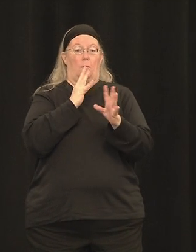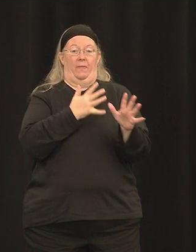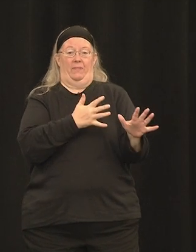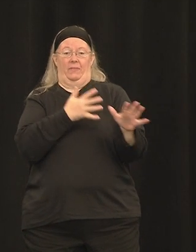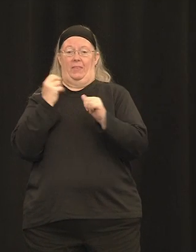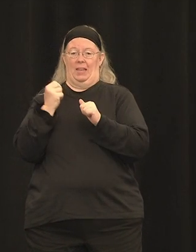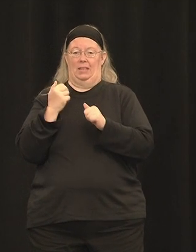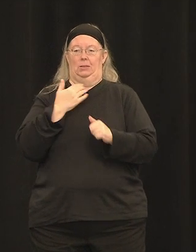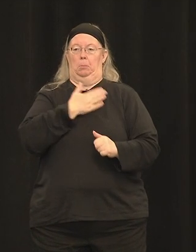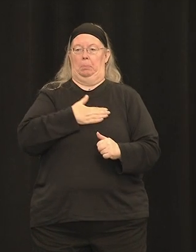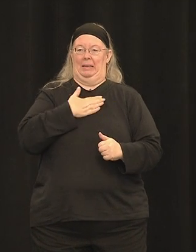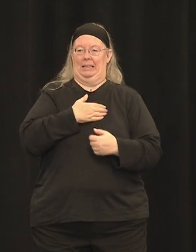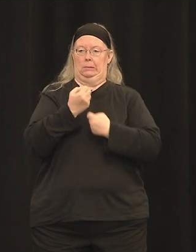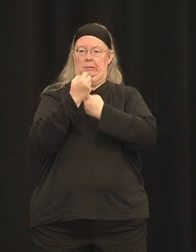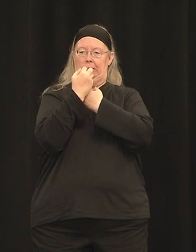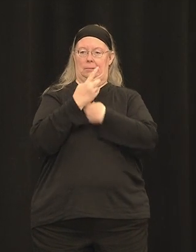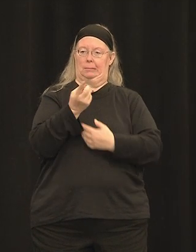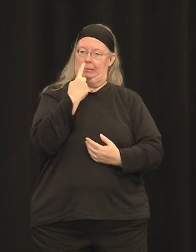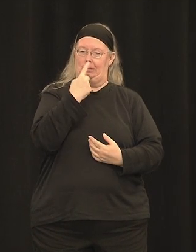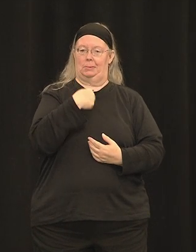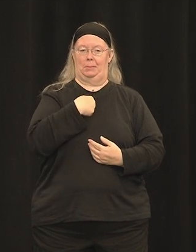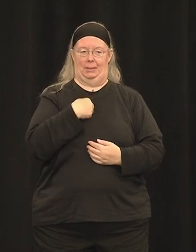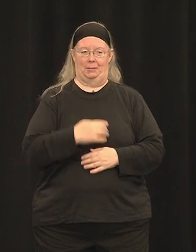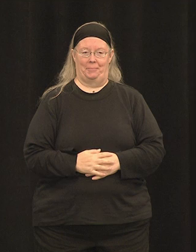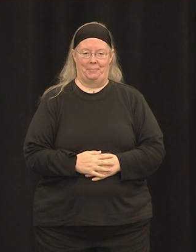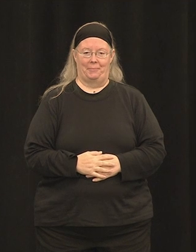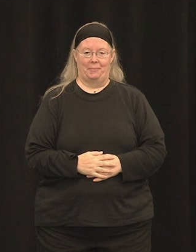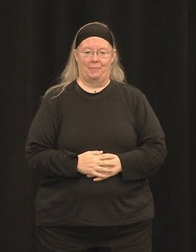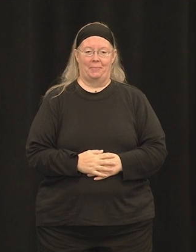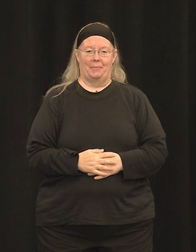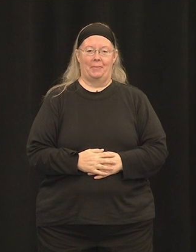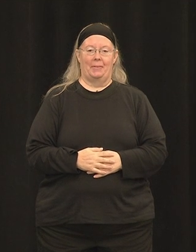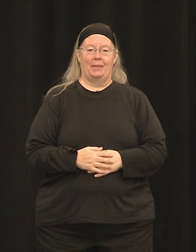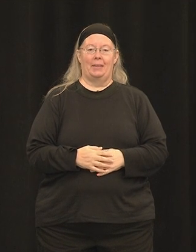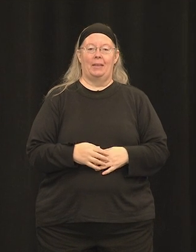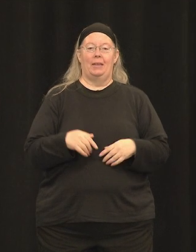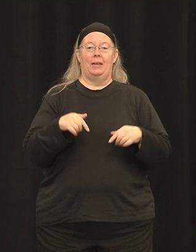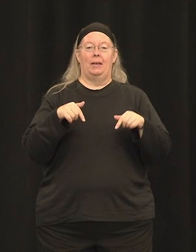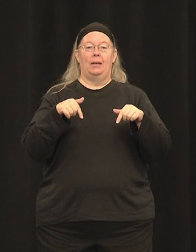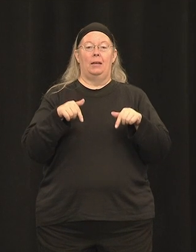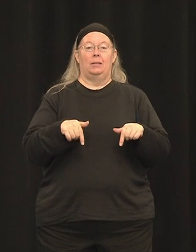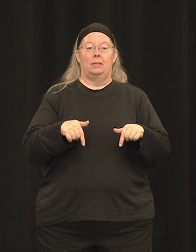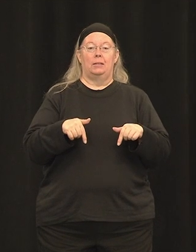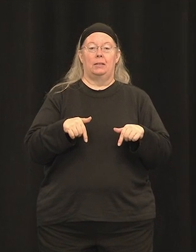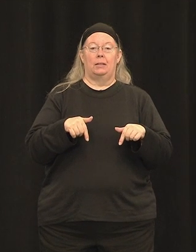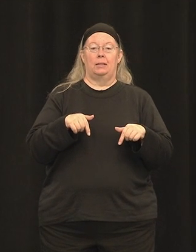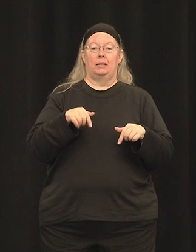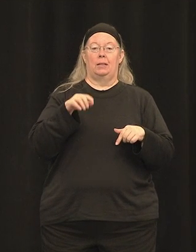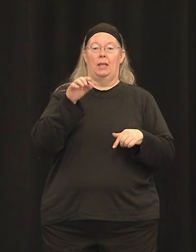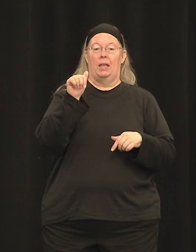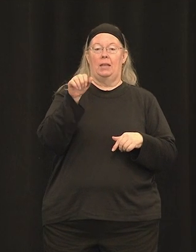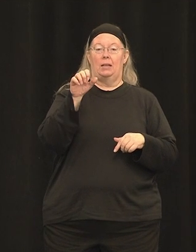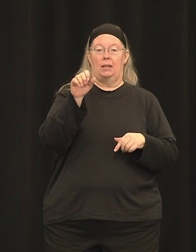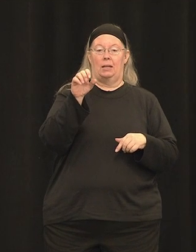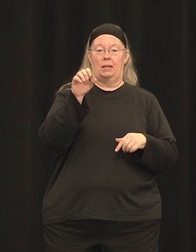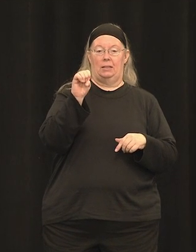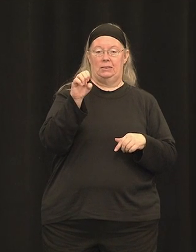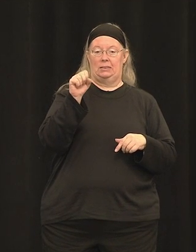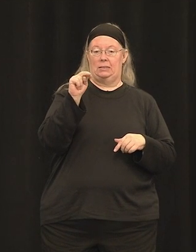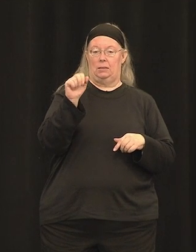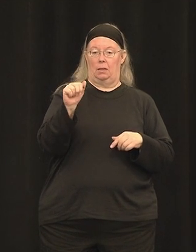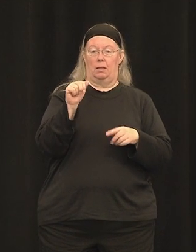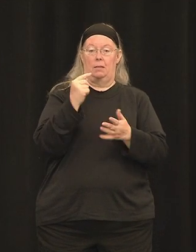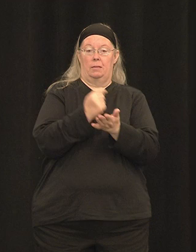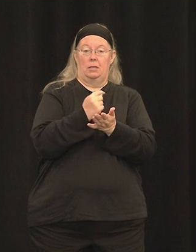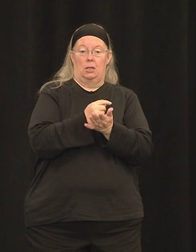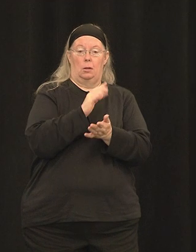Okay. So the specific form of Usher syndrome that my lab and now Atsena Therapeutics is focused on is caused by mutations in